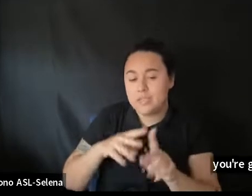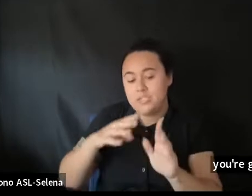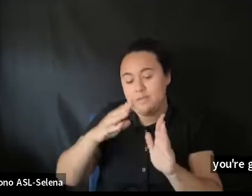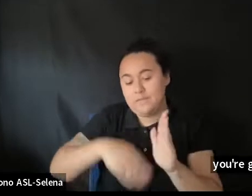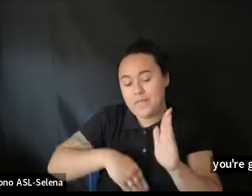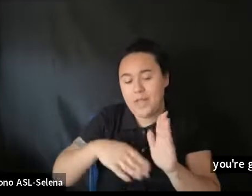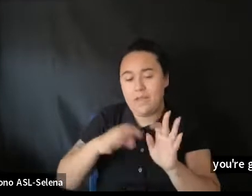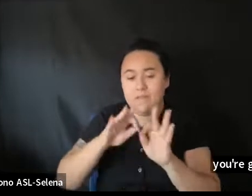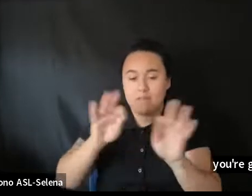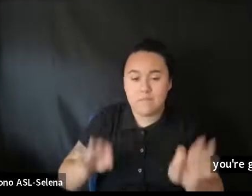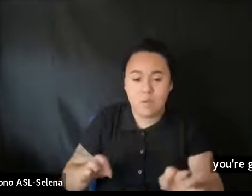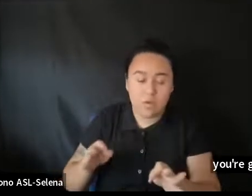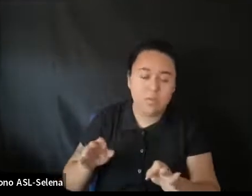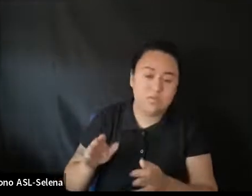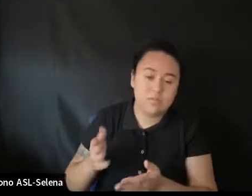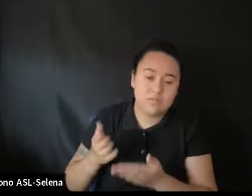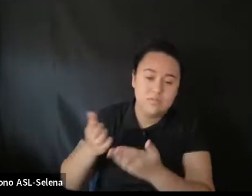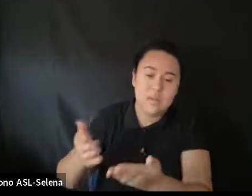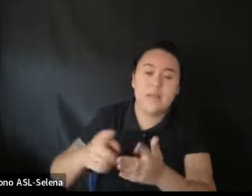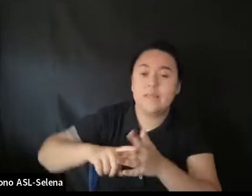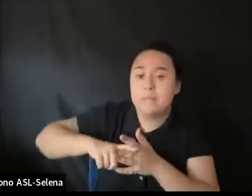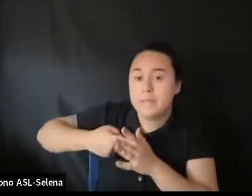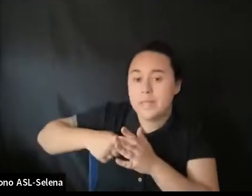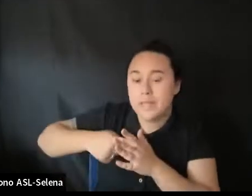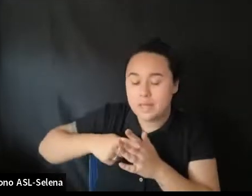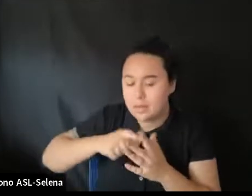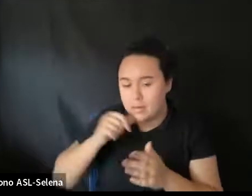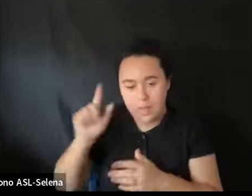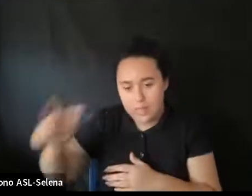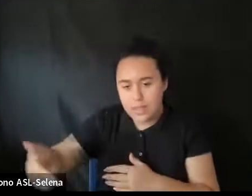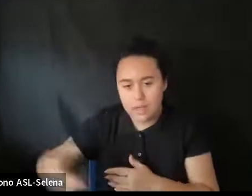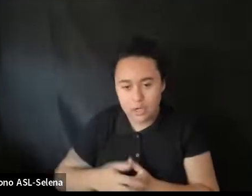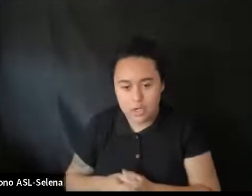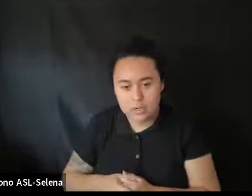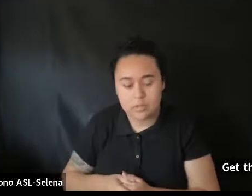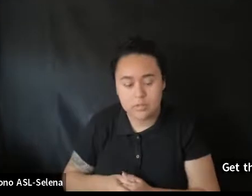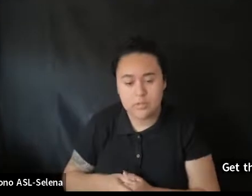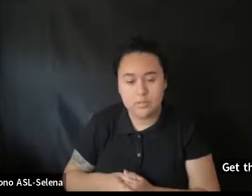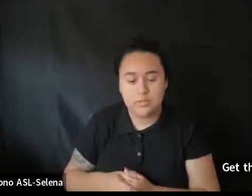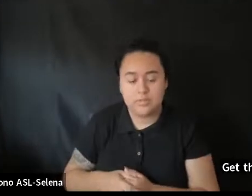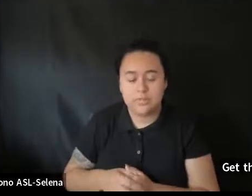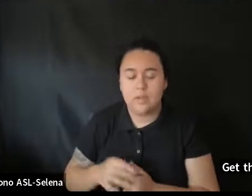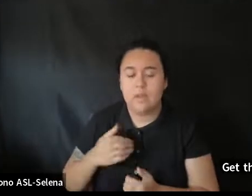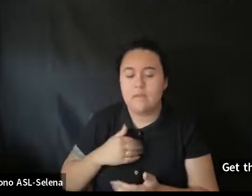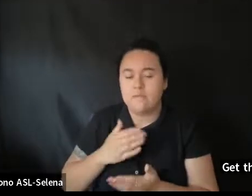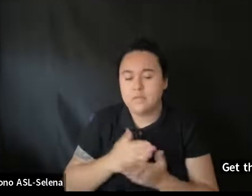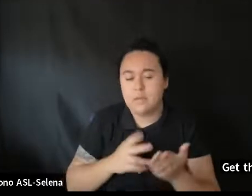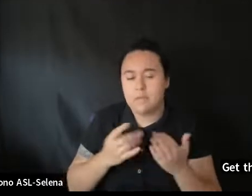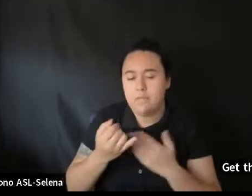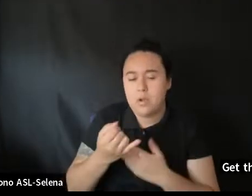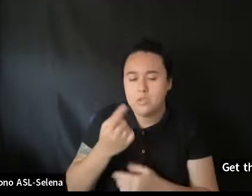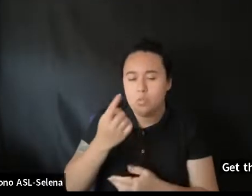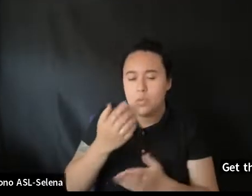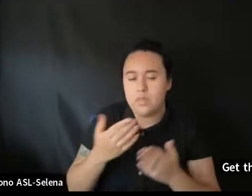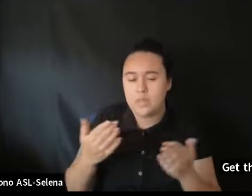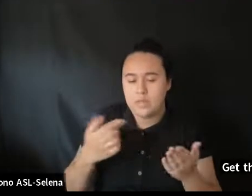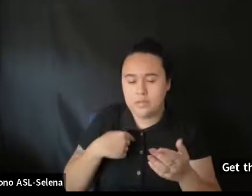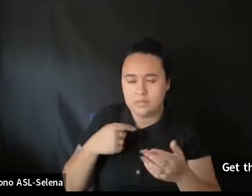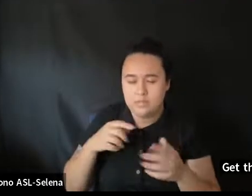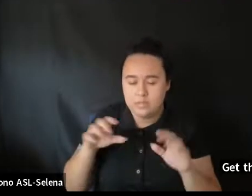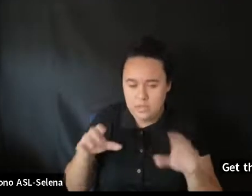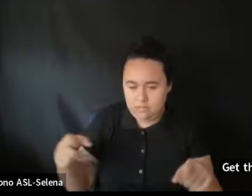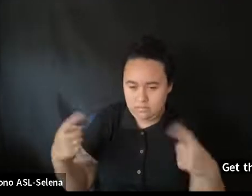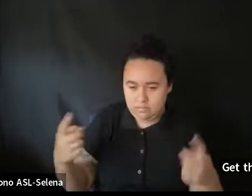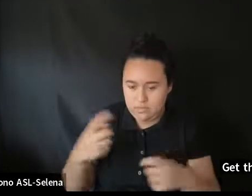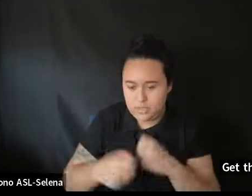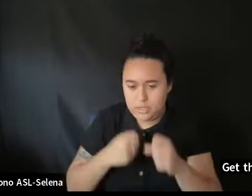information. On the front. And. I've had projects. One of the things. I've done. In the last